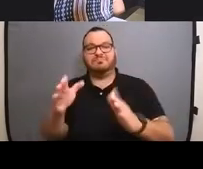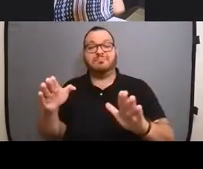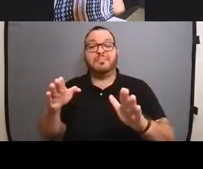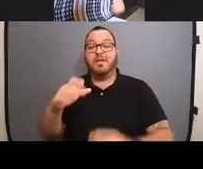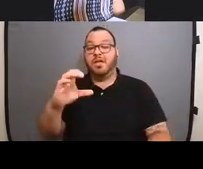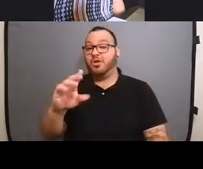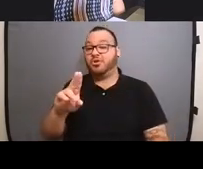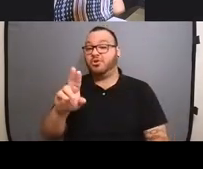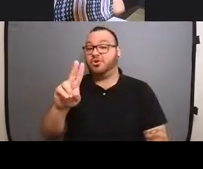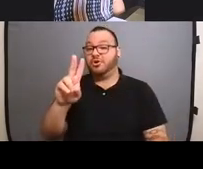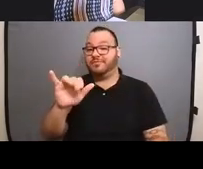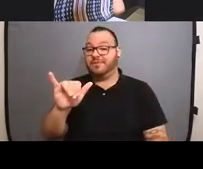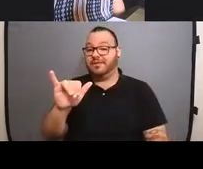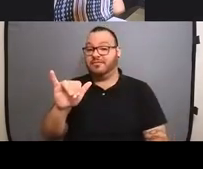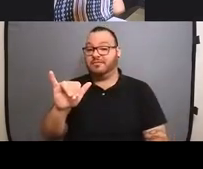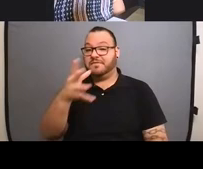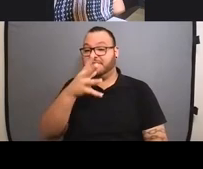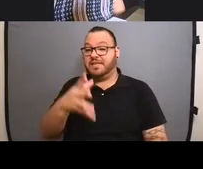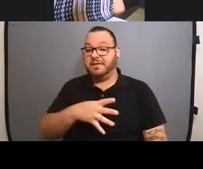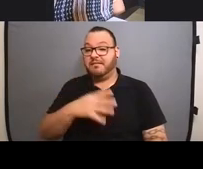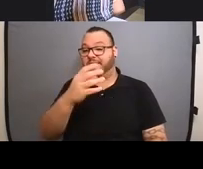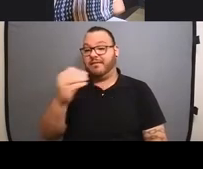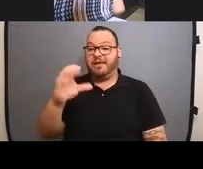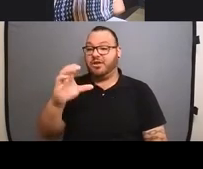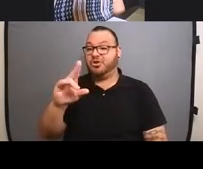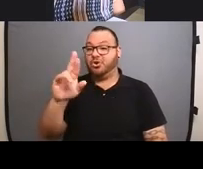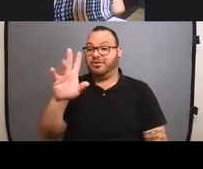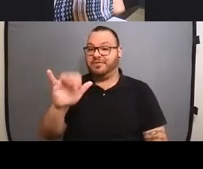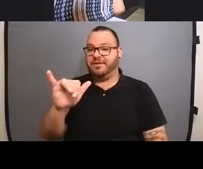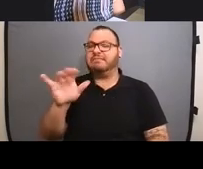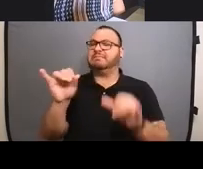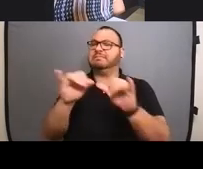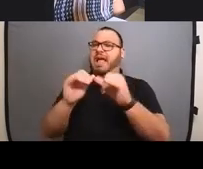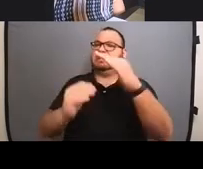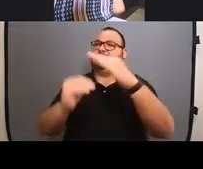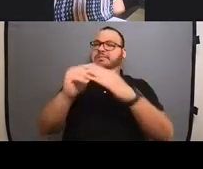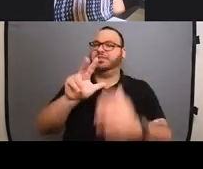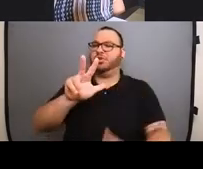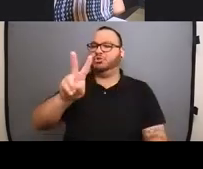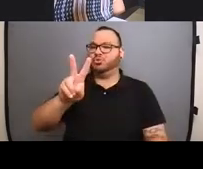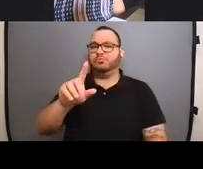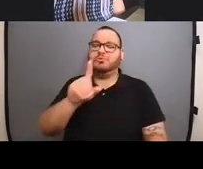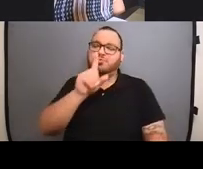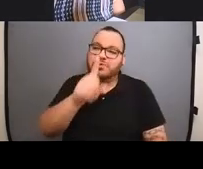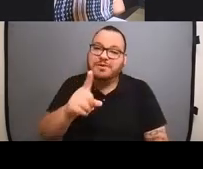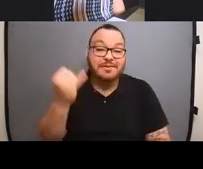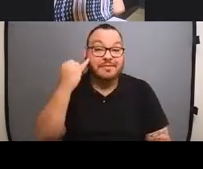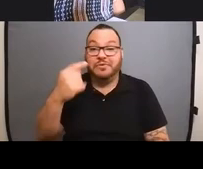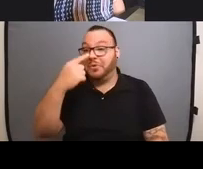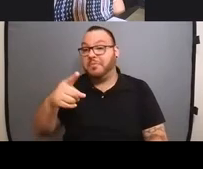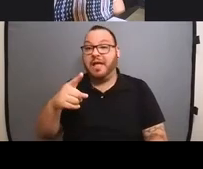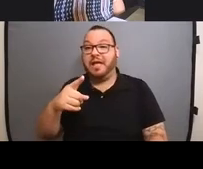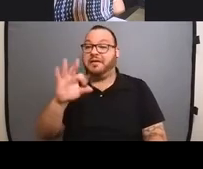curvy. And they go up to size 32, but really, like, if you don't mind a fitted shirt, which I don't,